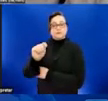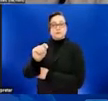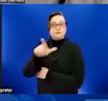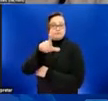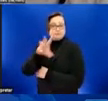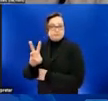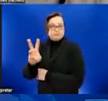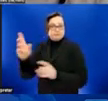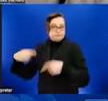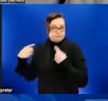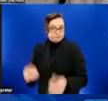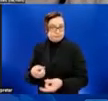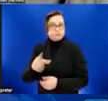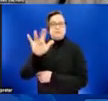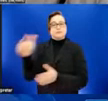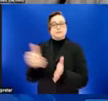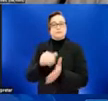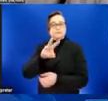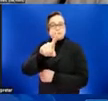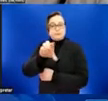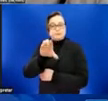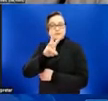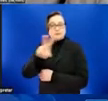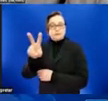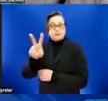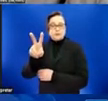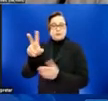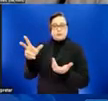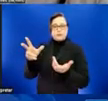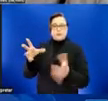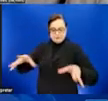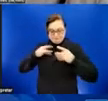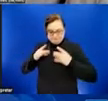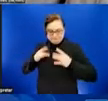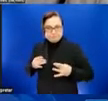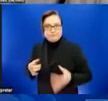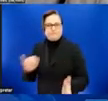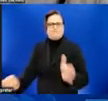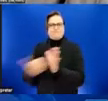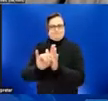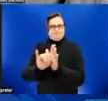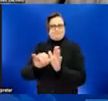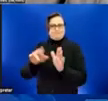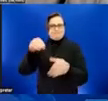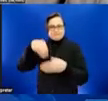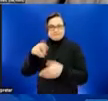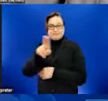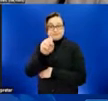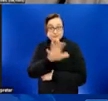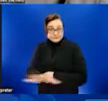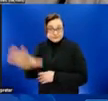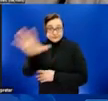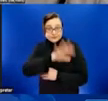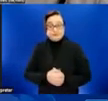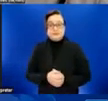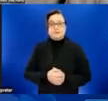,162 cases have been identified in the United States. While many of those affected in the current global outbreak are